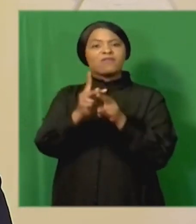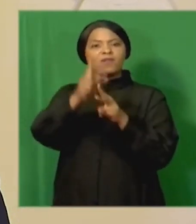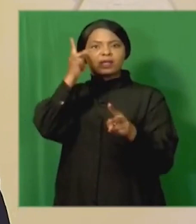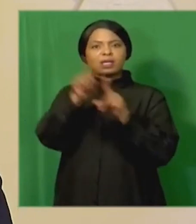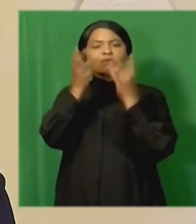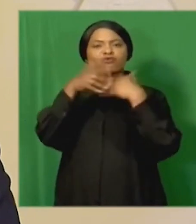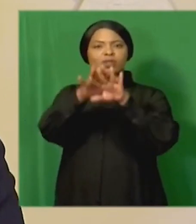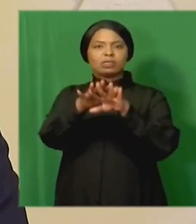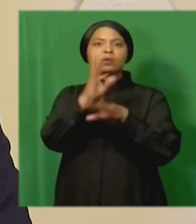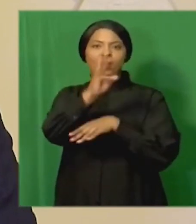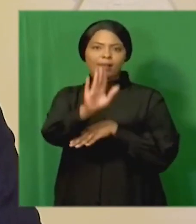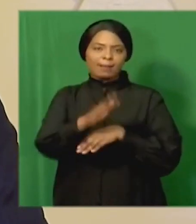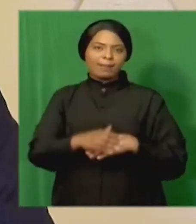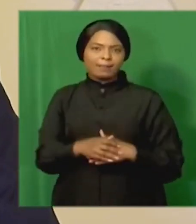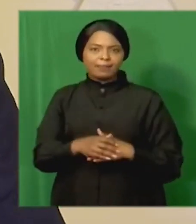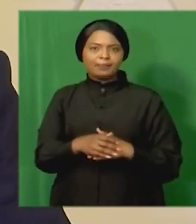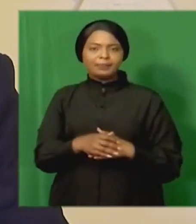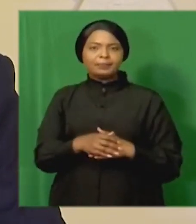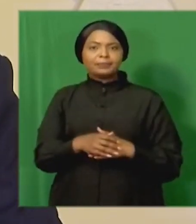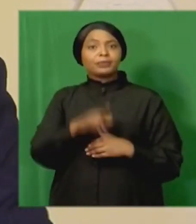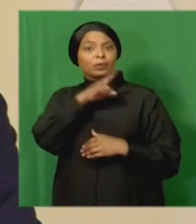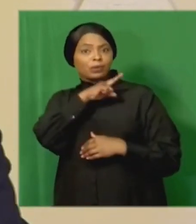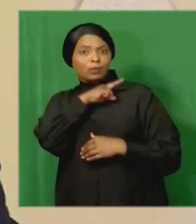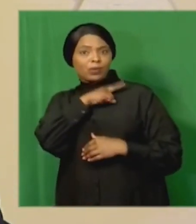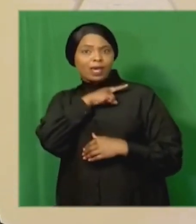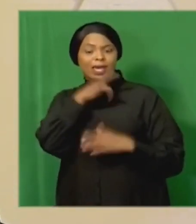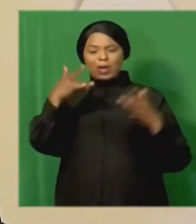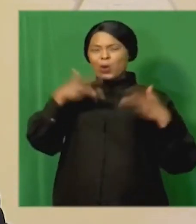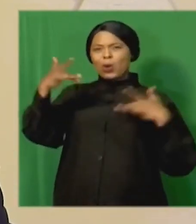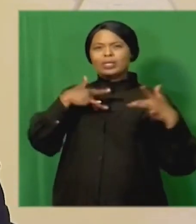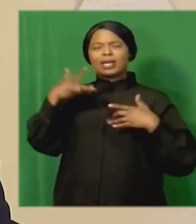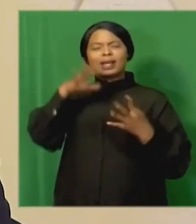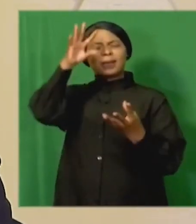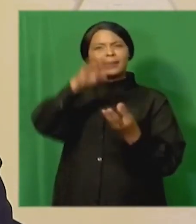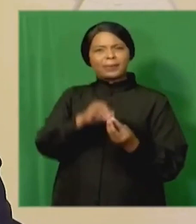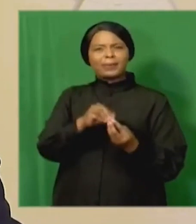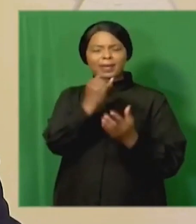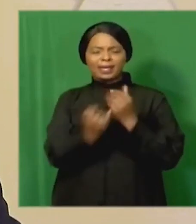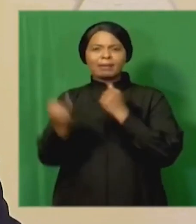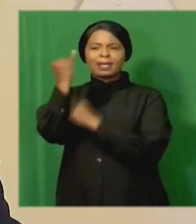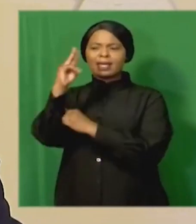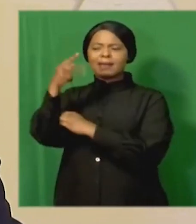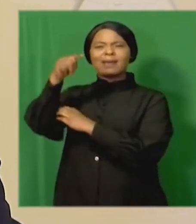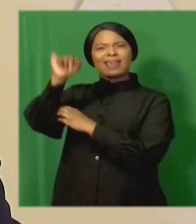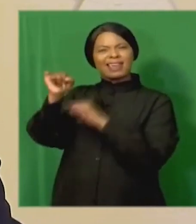and implementation to address concerns about the independence of the NPA